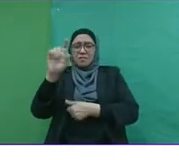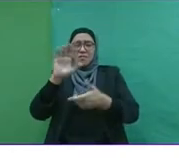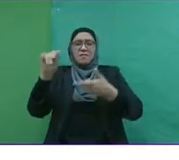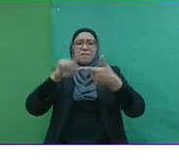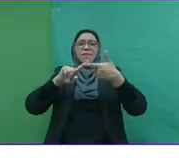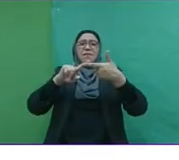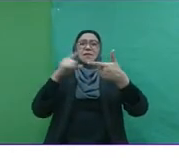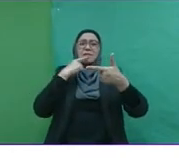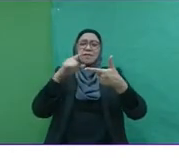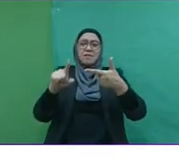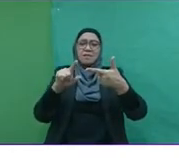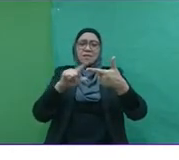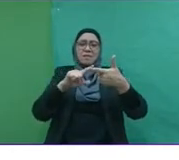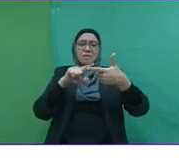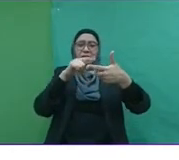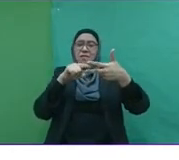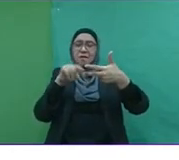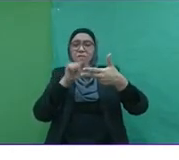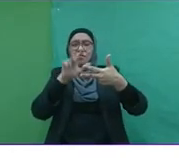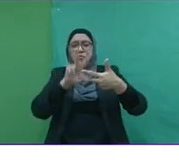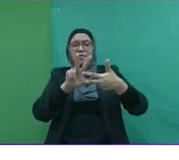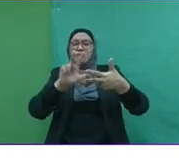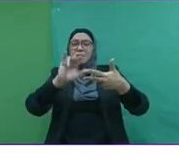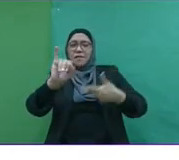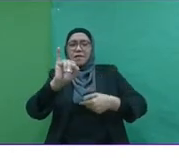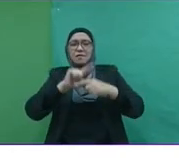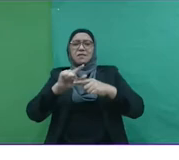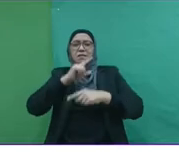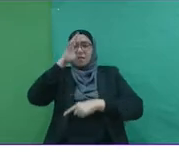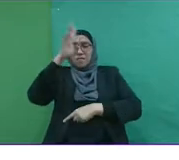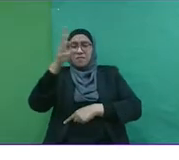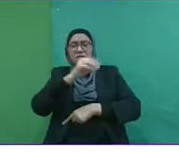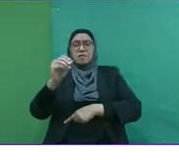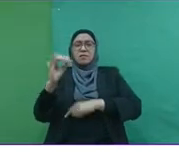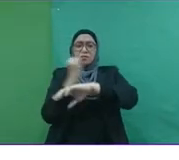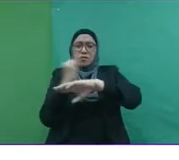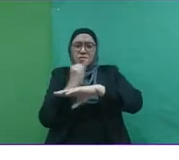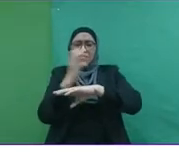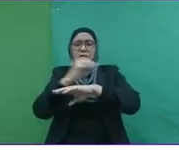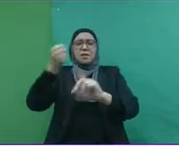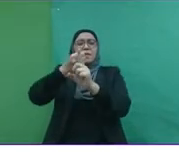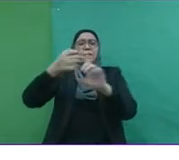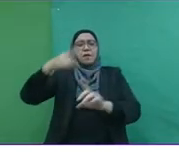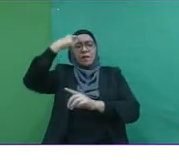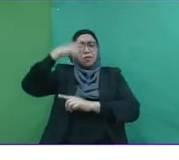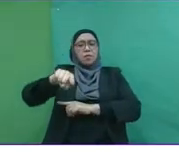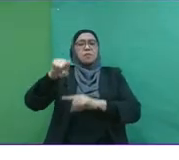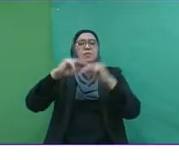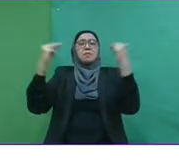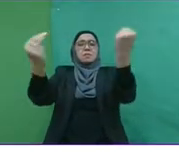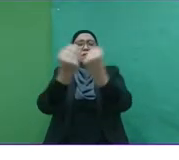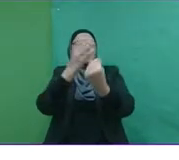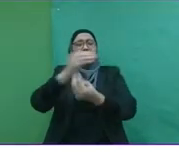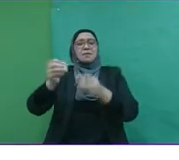Ability. The three I's. Innovation, Industrialness, and Impact on Society,